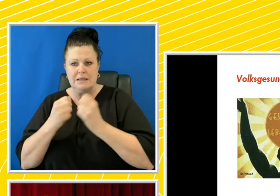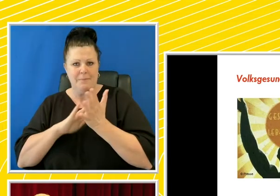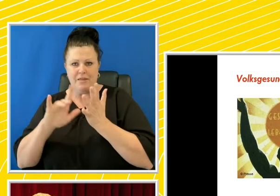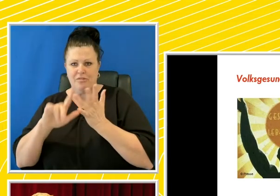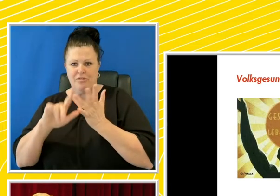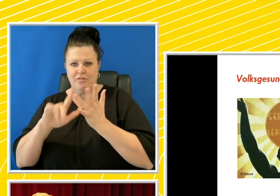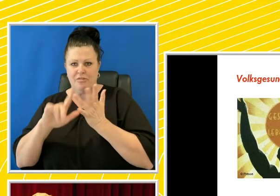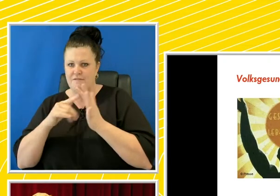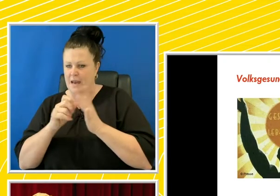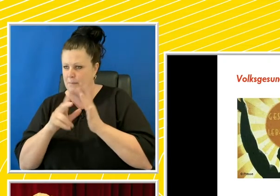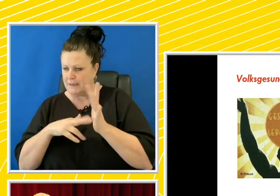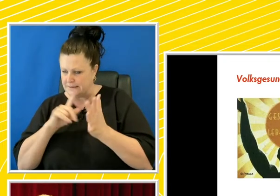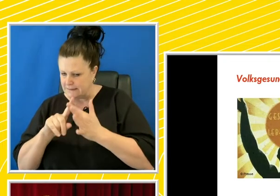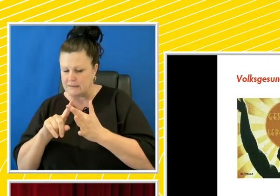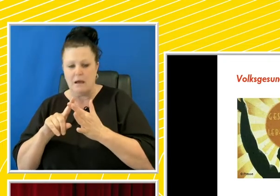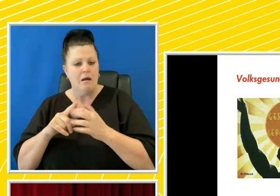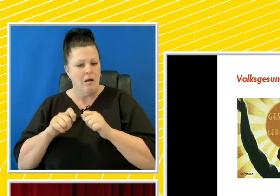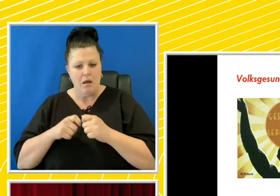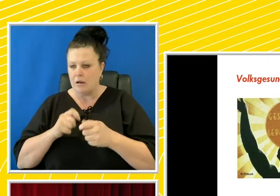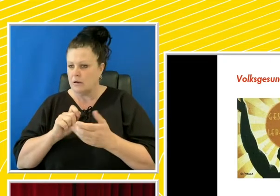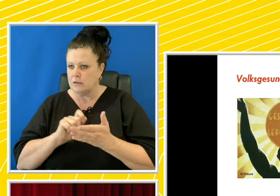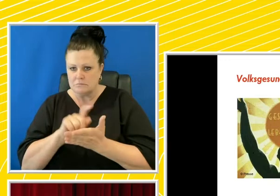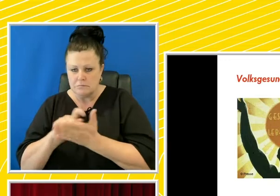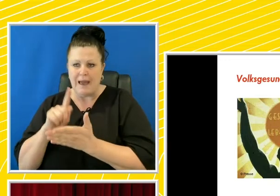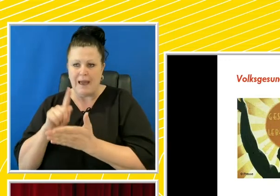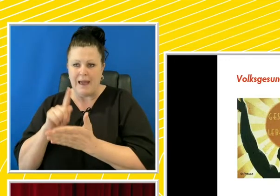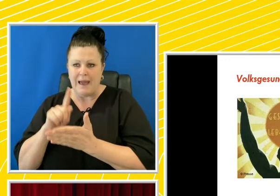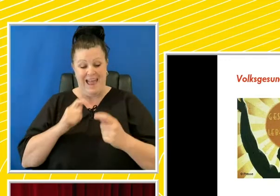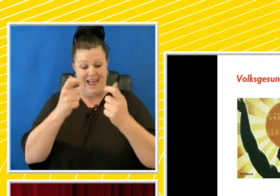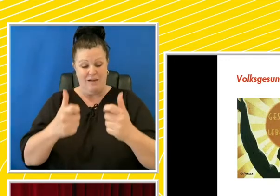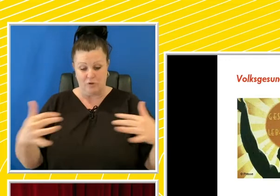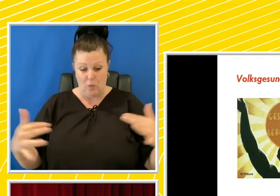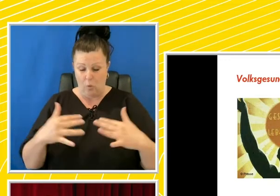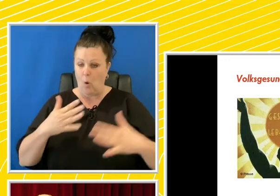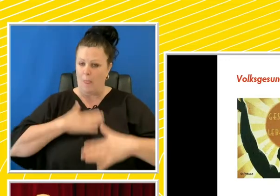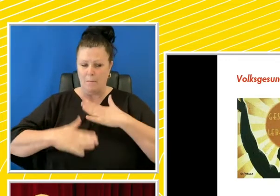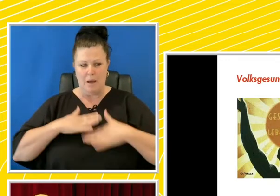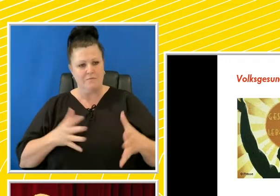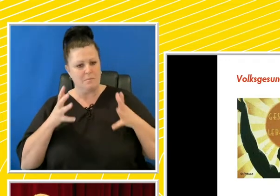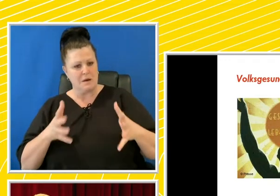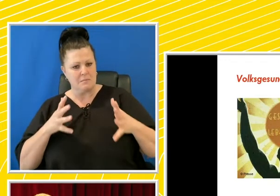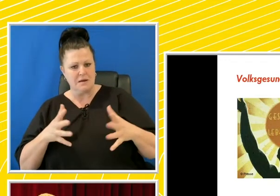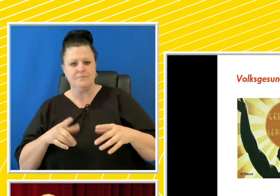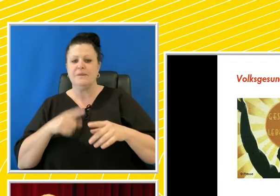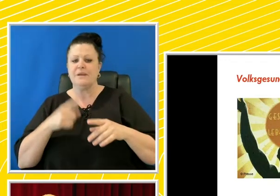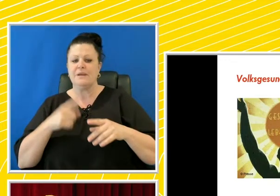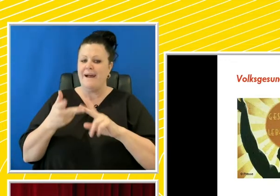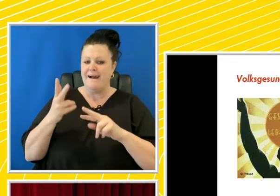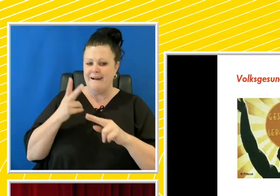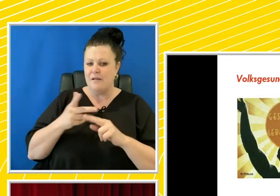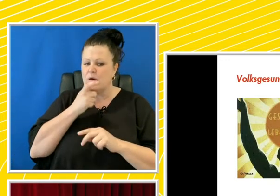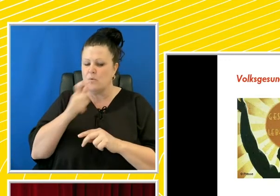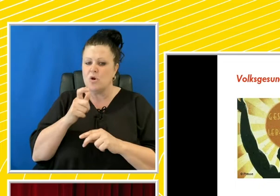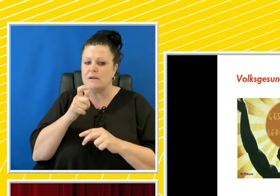and the explosion of suicidal behaviour at the end of the war. As in the fame Flustewitz, which translates as whispered joke,